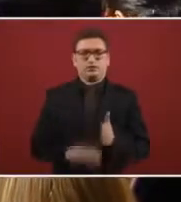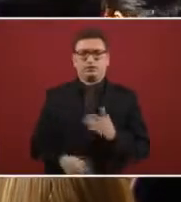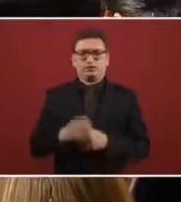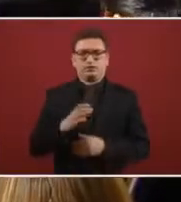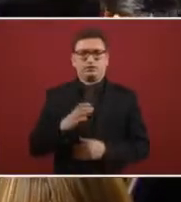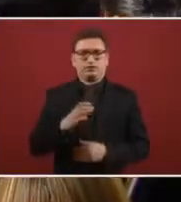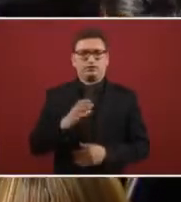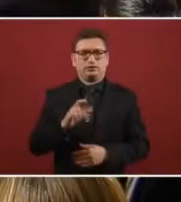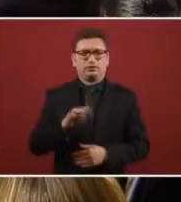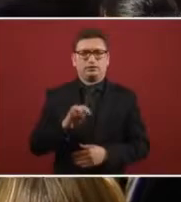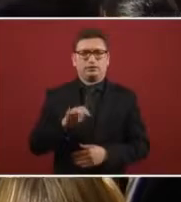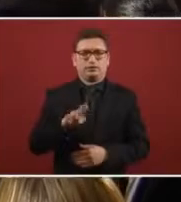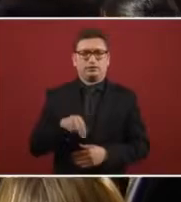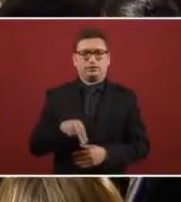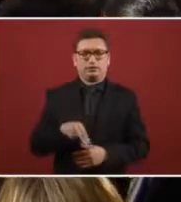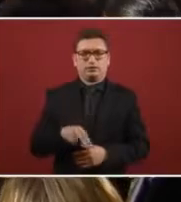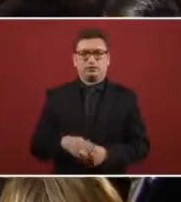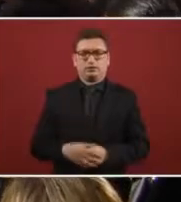We have Carly.